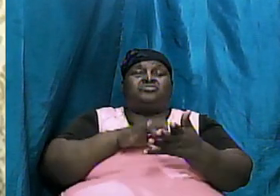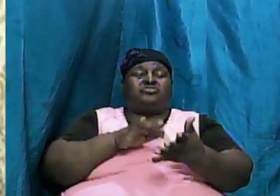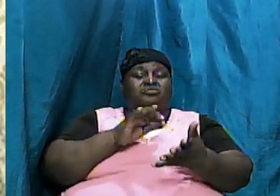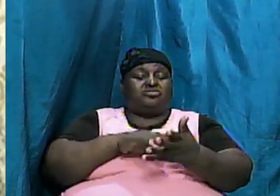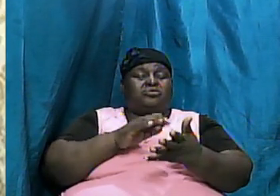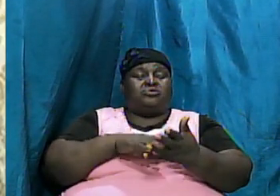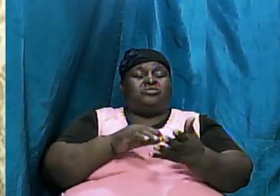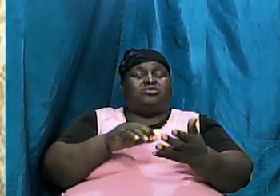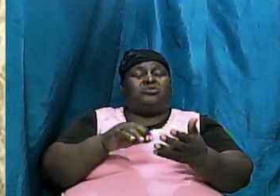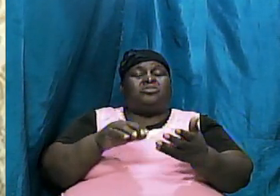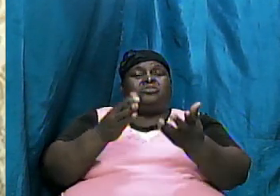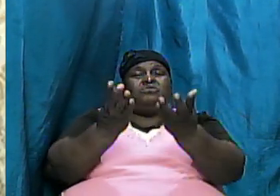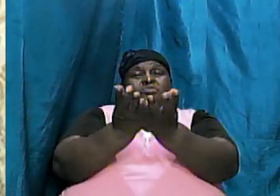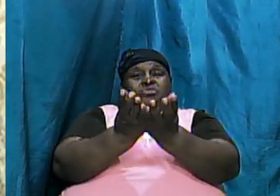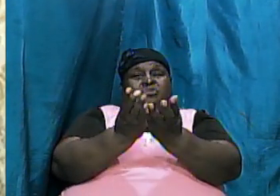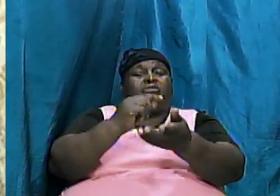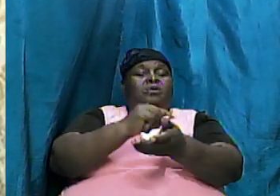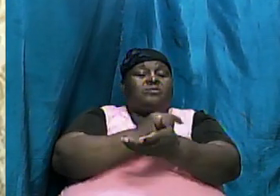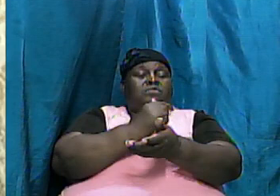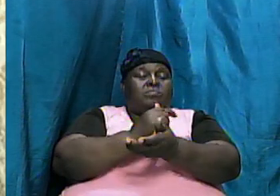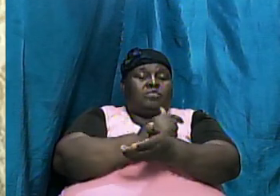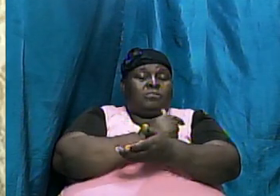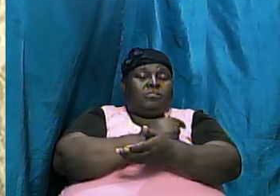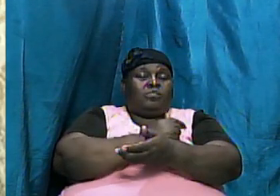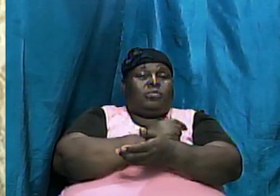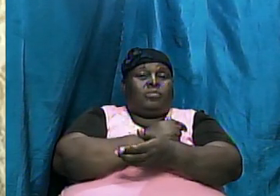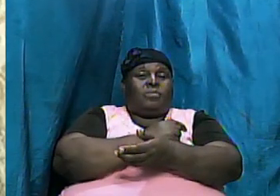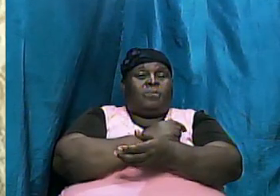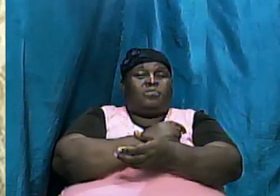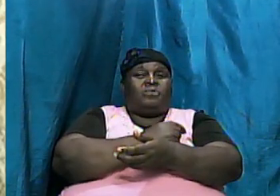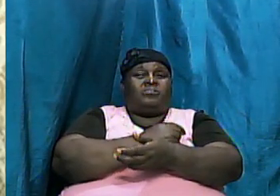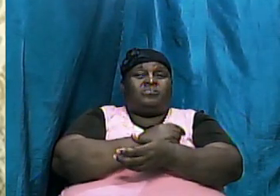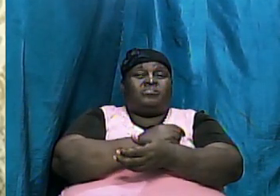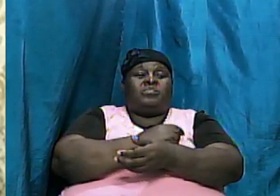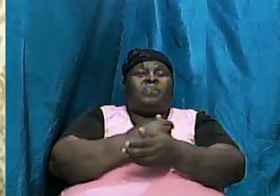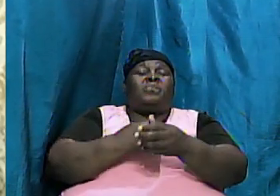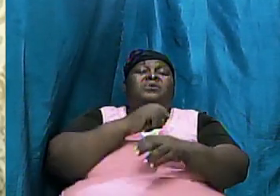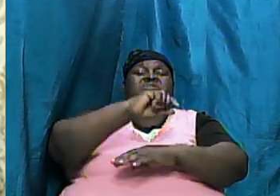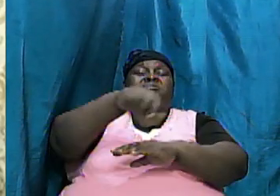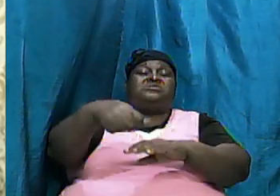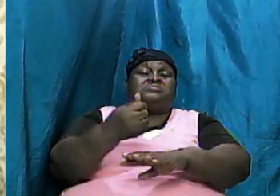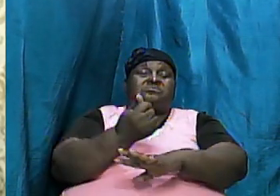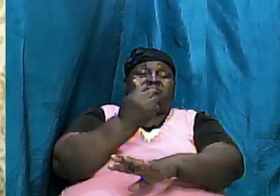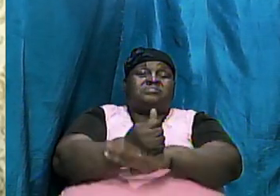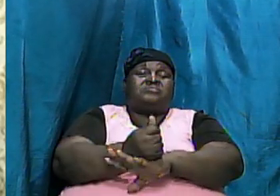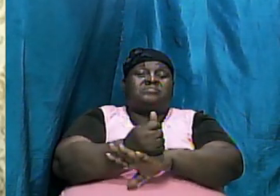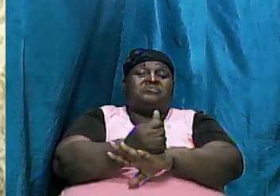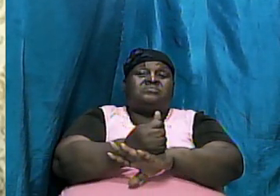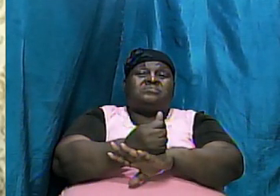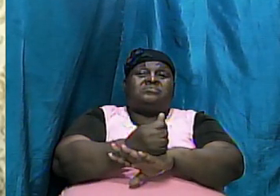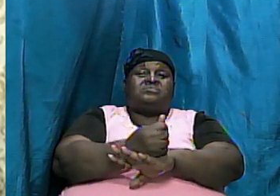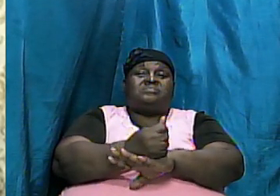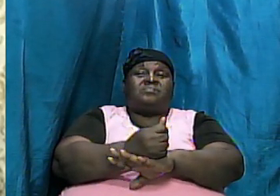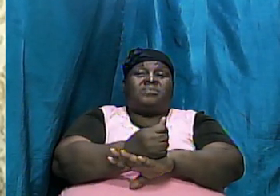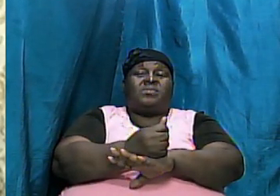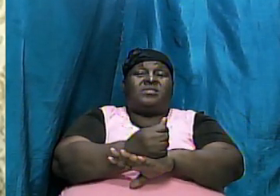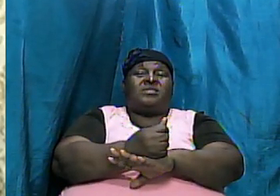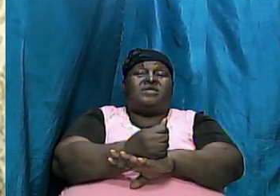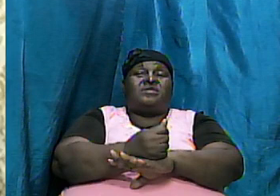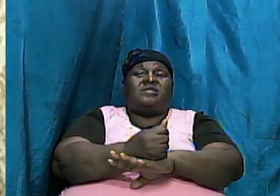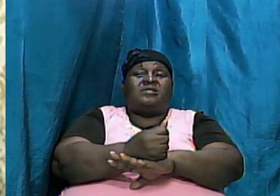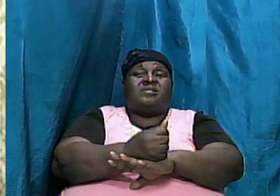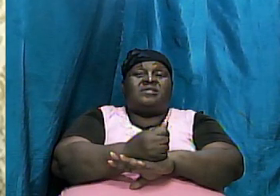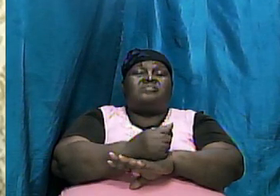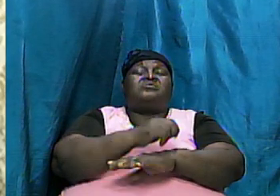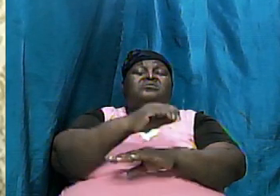book through this this book of Genesis is to establish its validity to